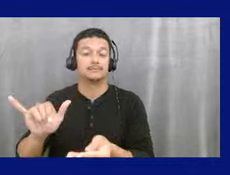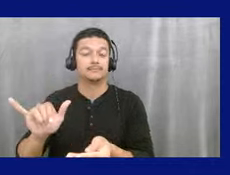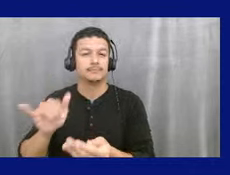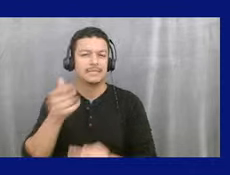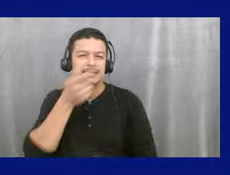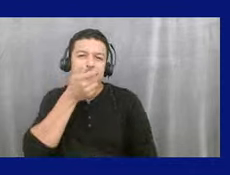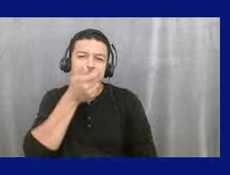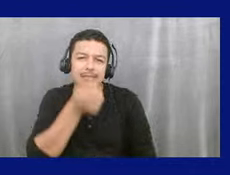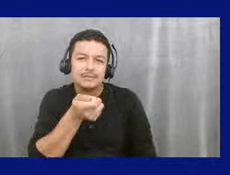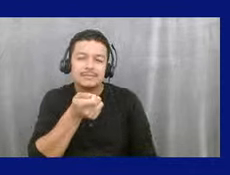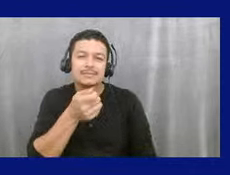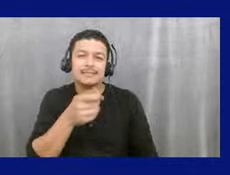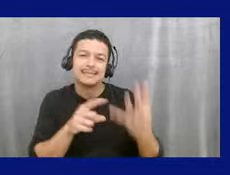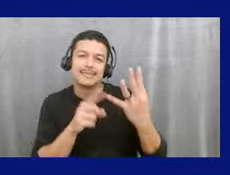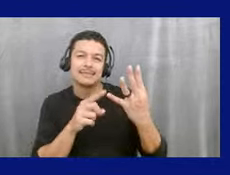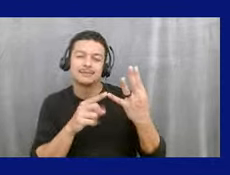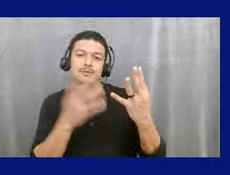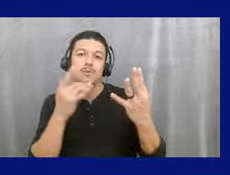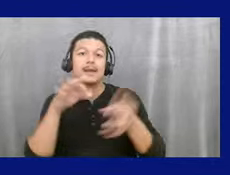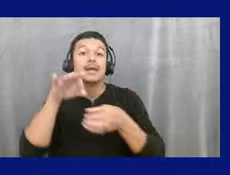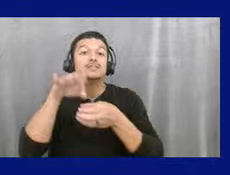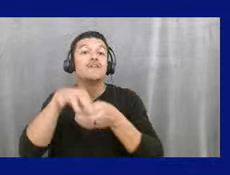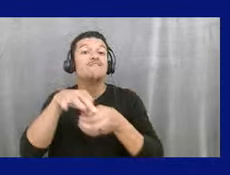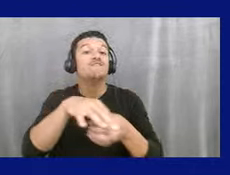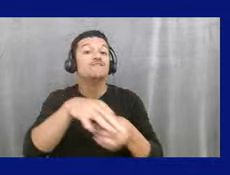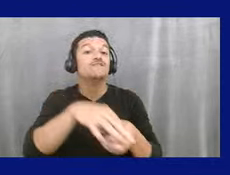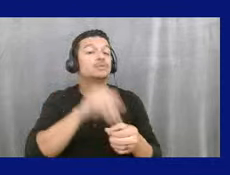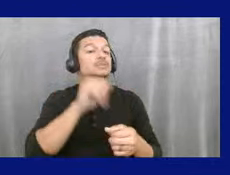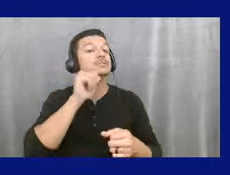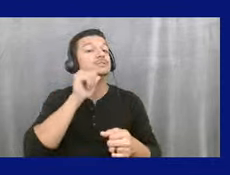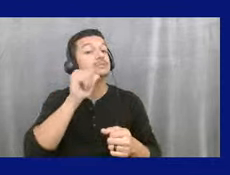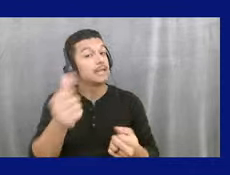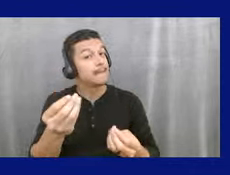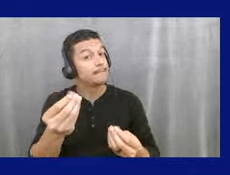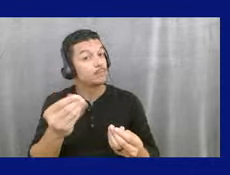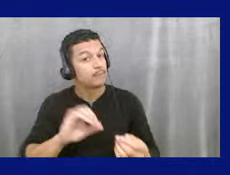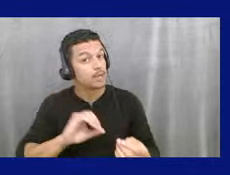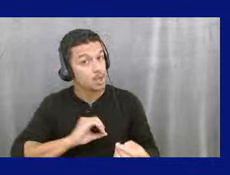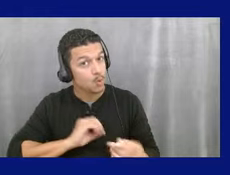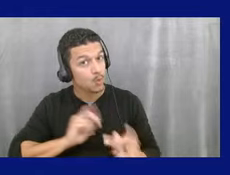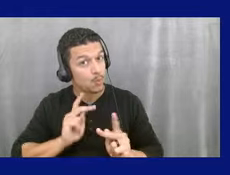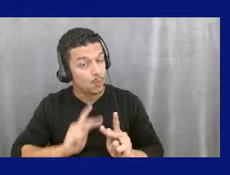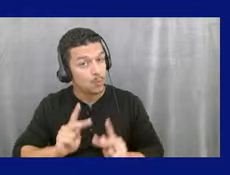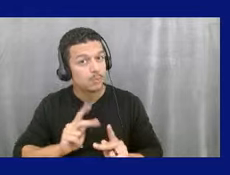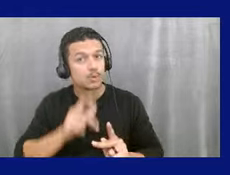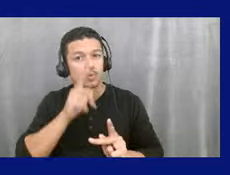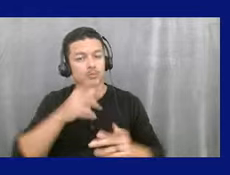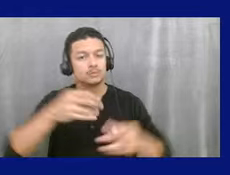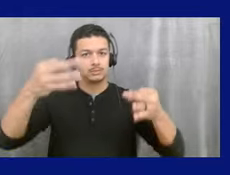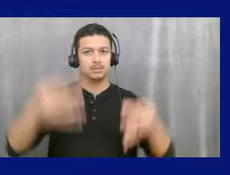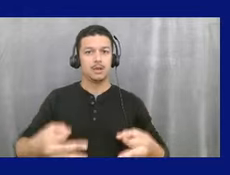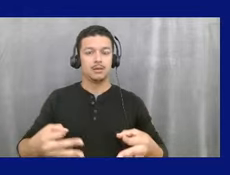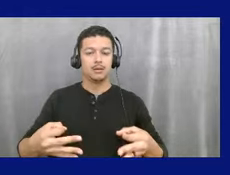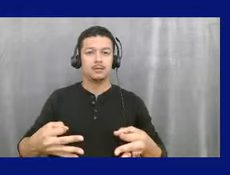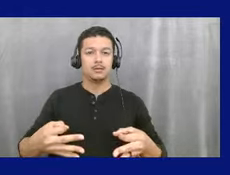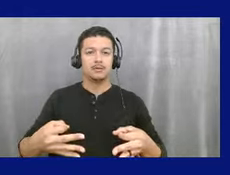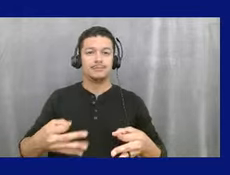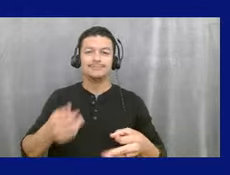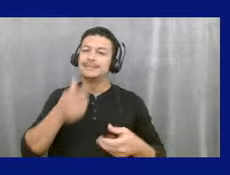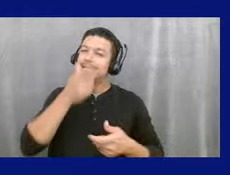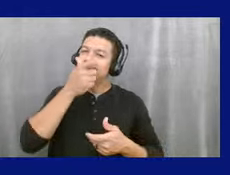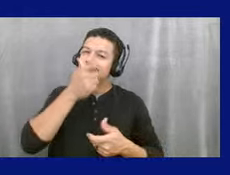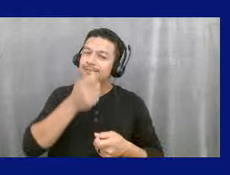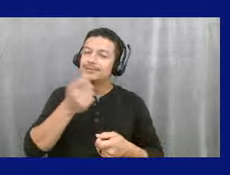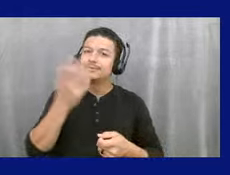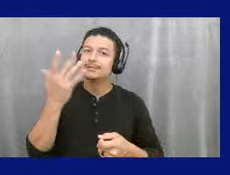it is voters, not property owners that make that, um, that decision. That's interesting for someone who does land